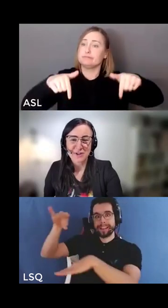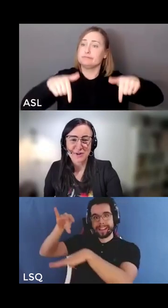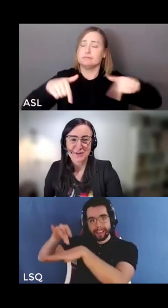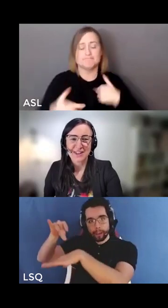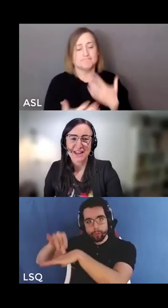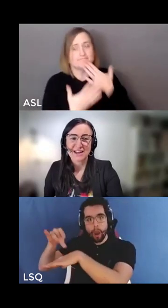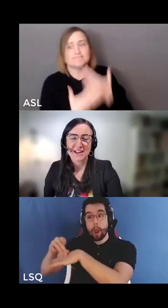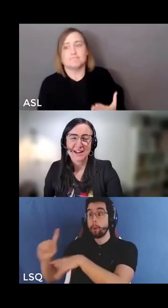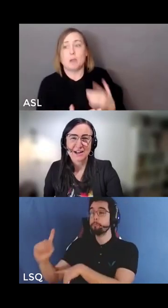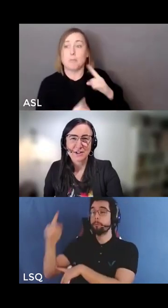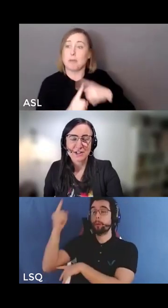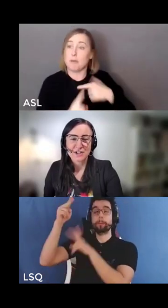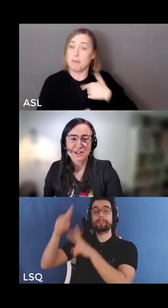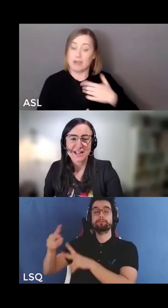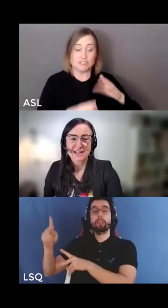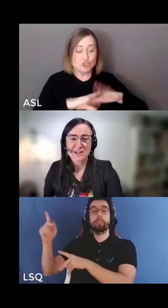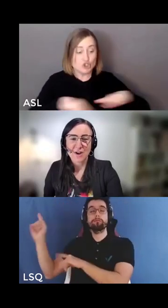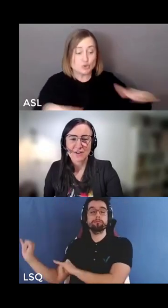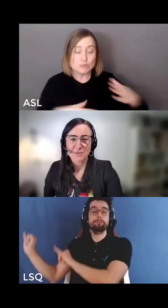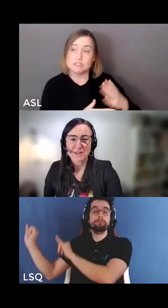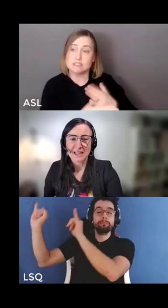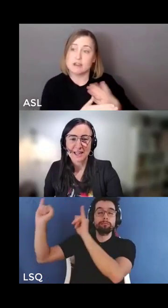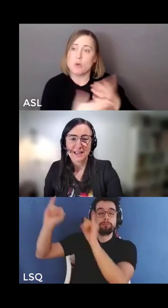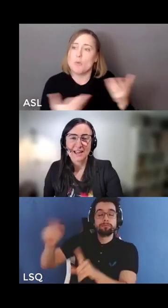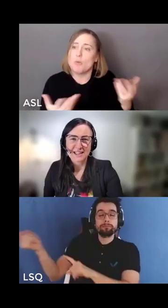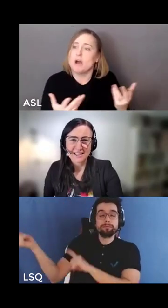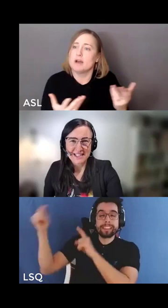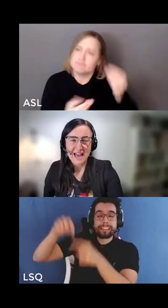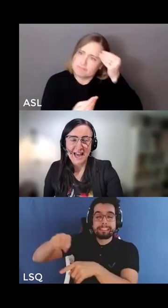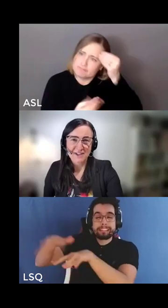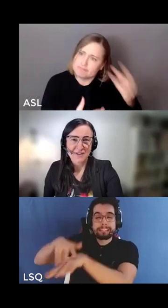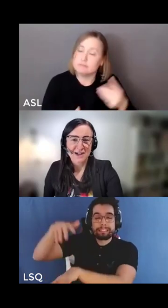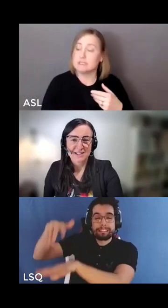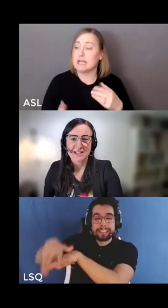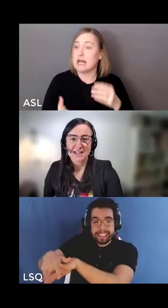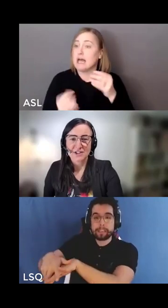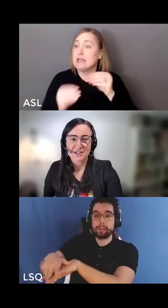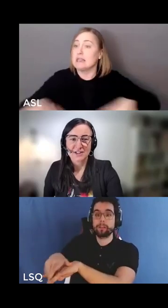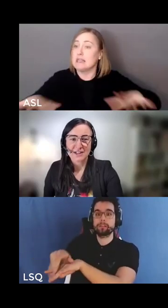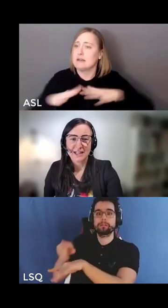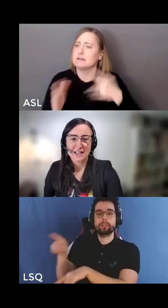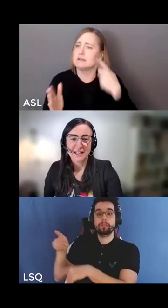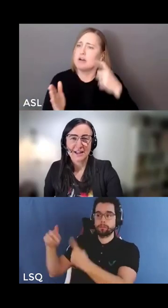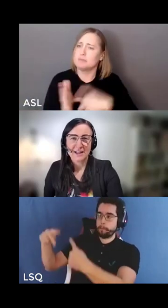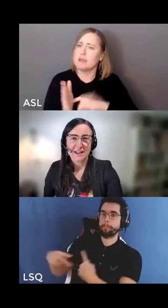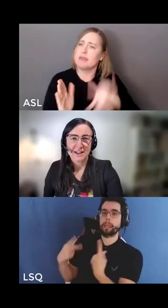with my children that a traditional land acknowledgement is an act of reconciliation.